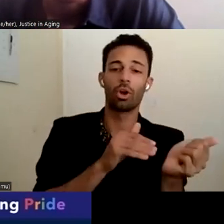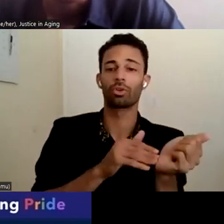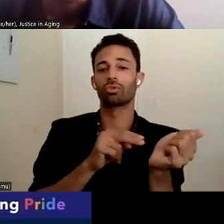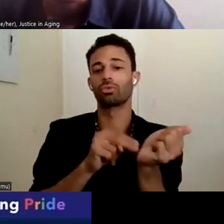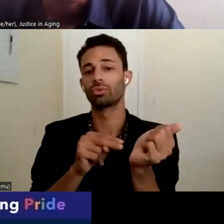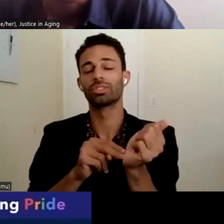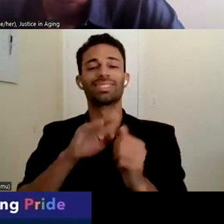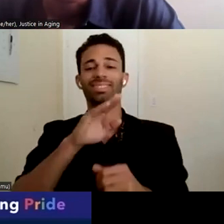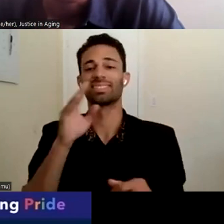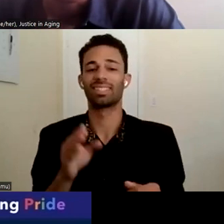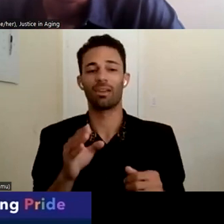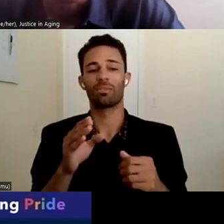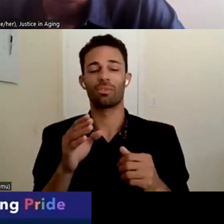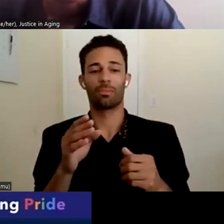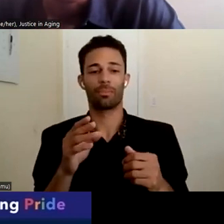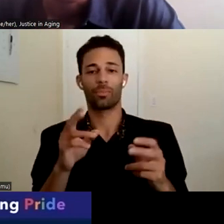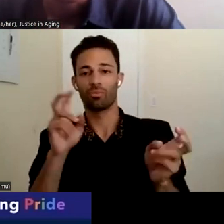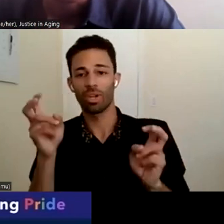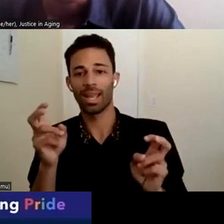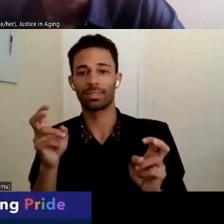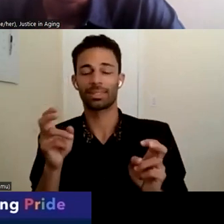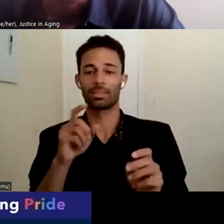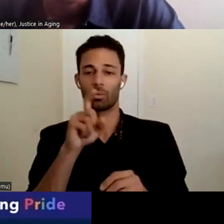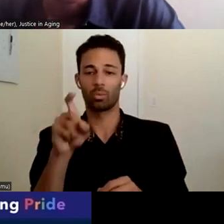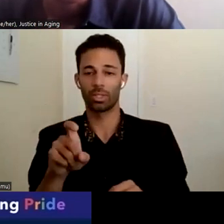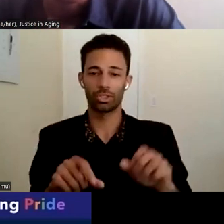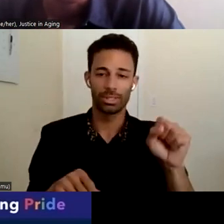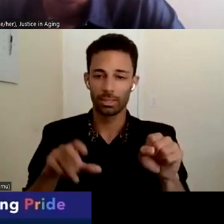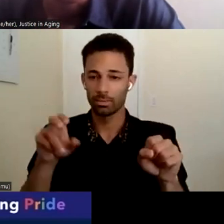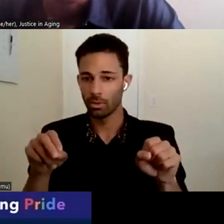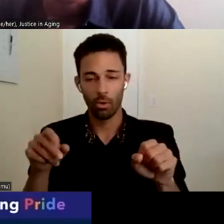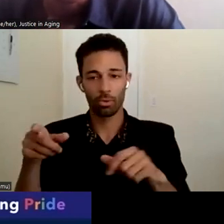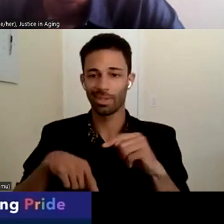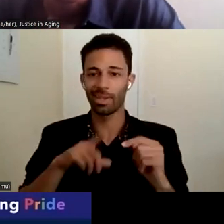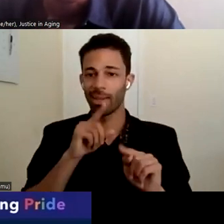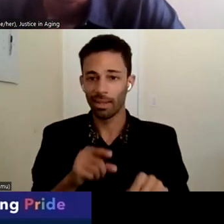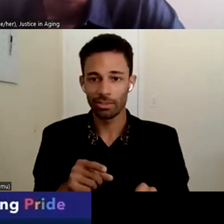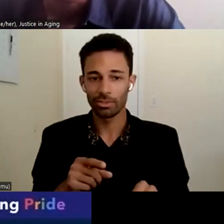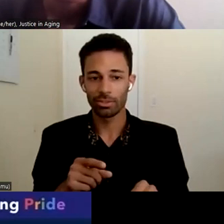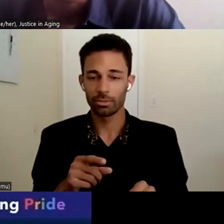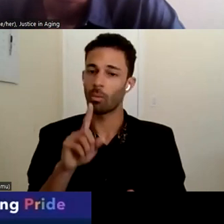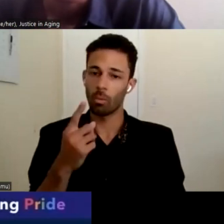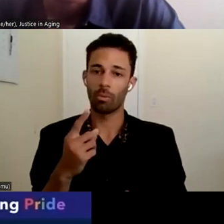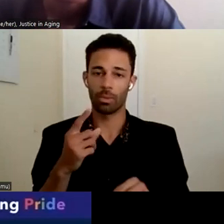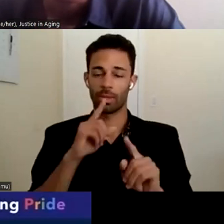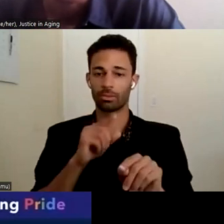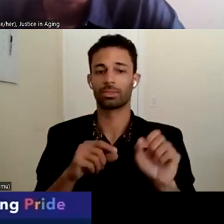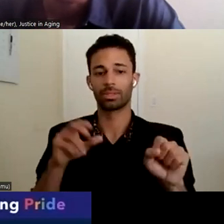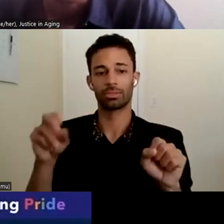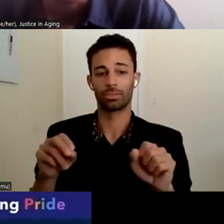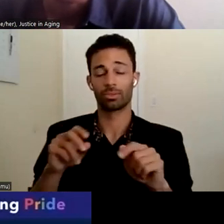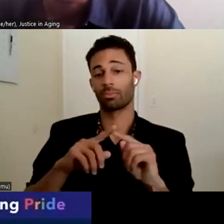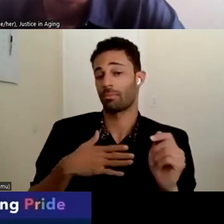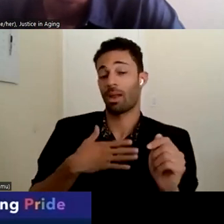the question in a yes or no, in a way she could answer. In my own sister, several times there was doctors or